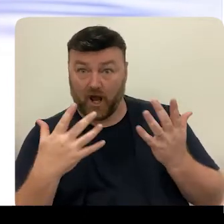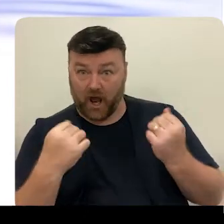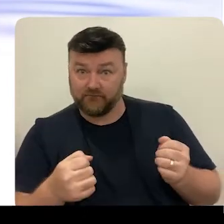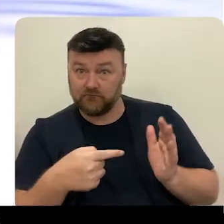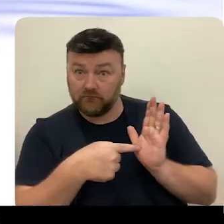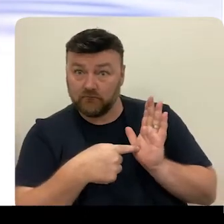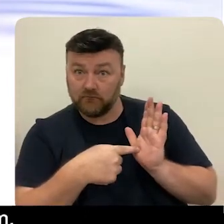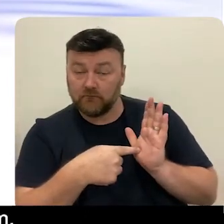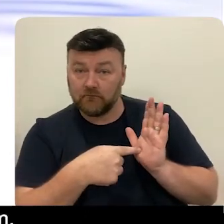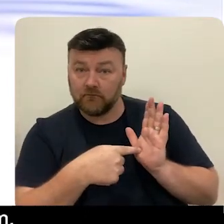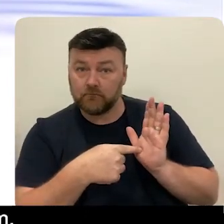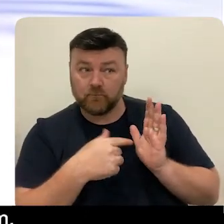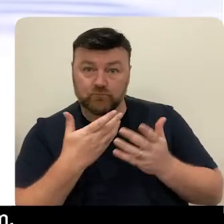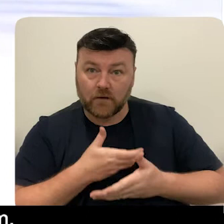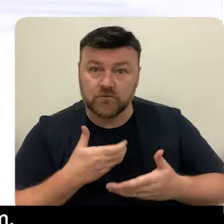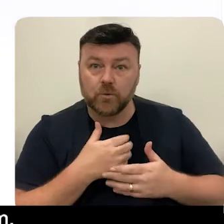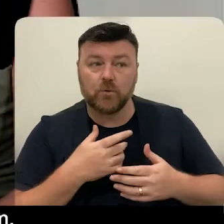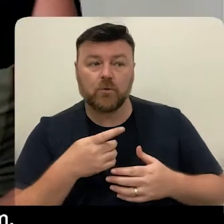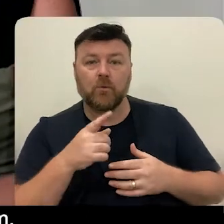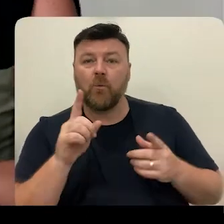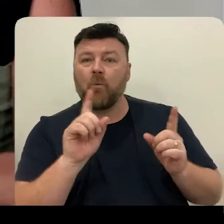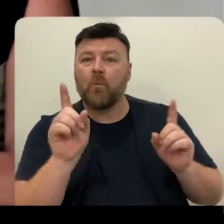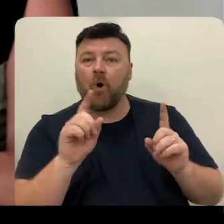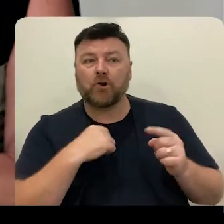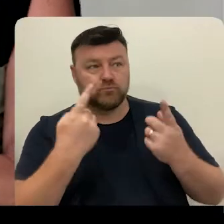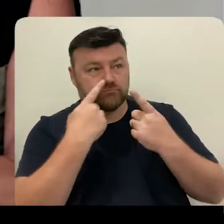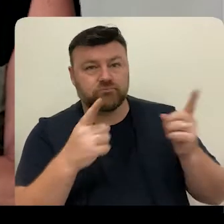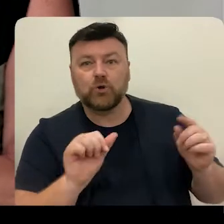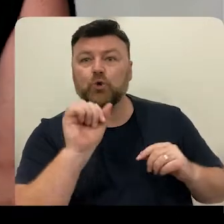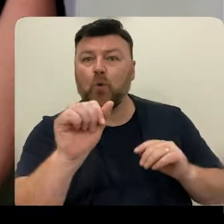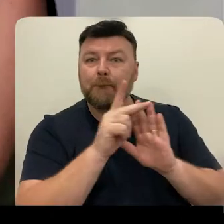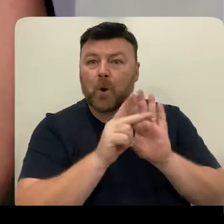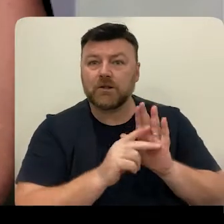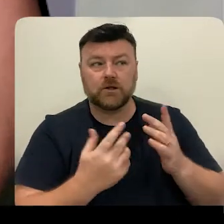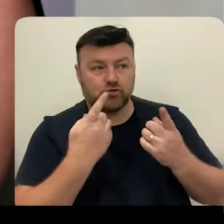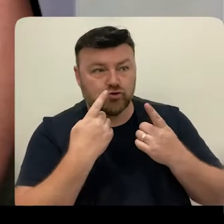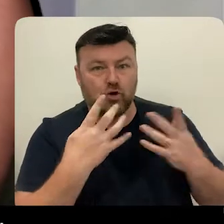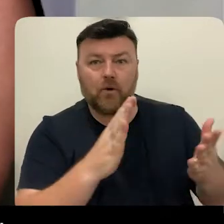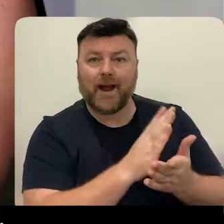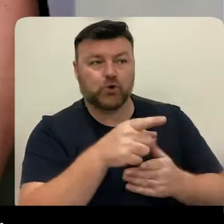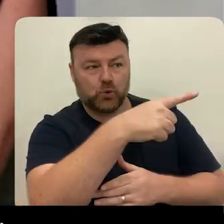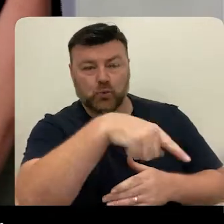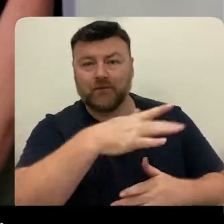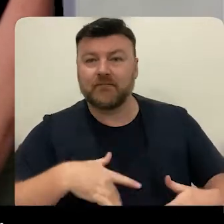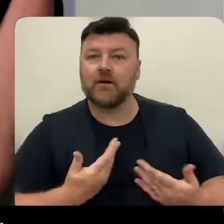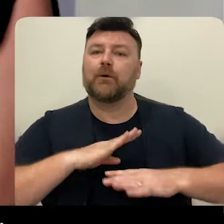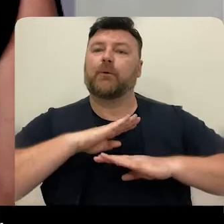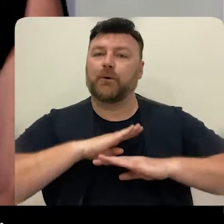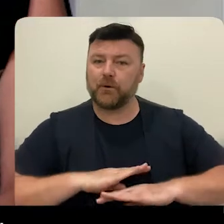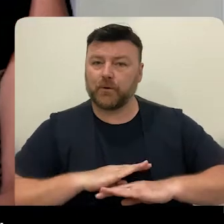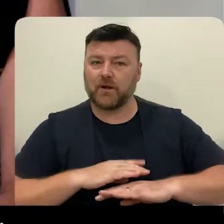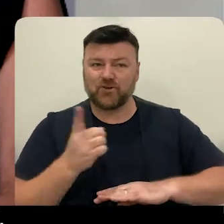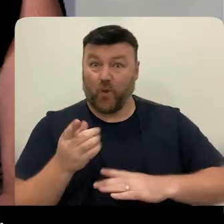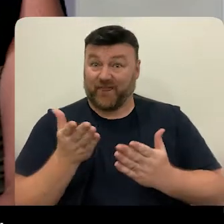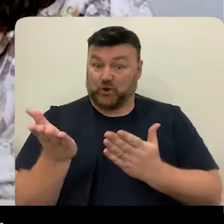transparent to clients so they know what's going to happen to them? So it's not just about the service itself. It's the way in which the